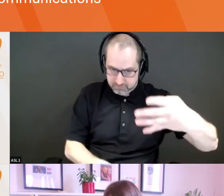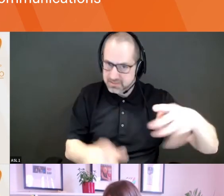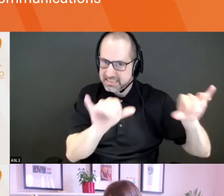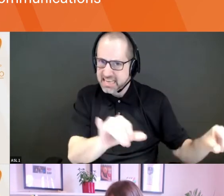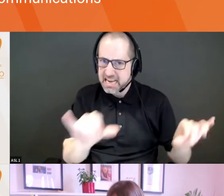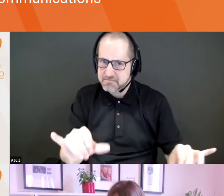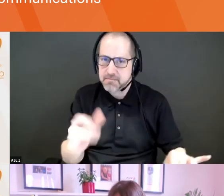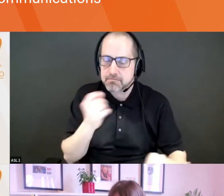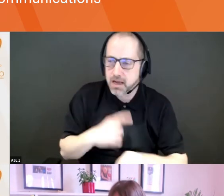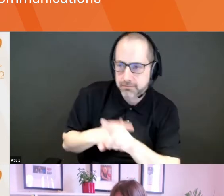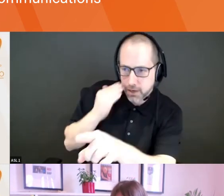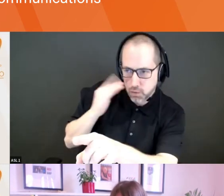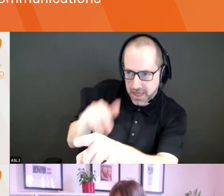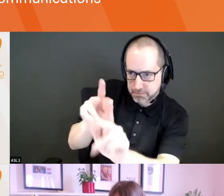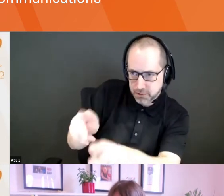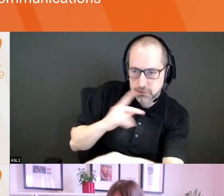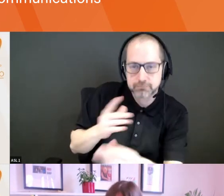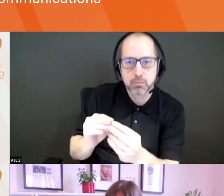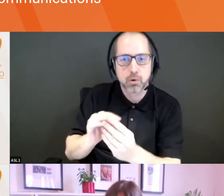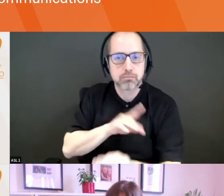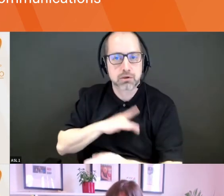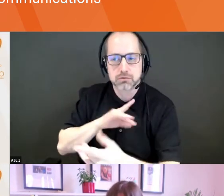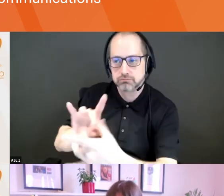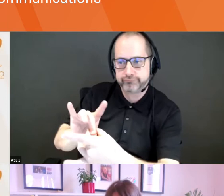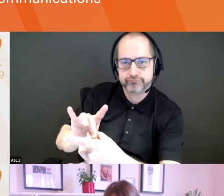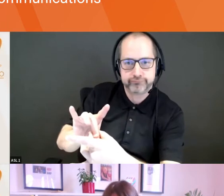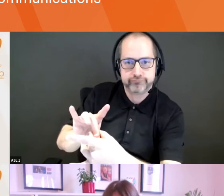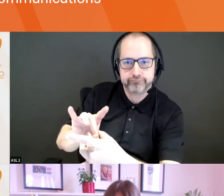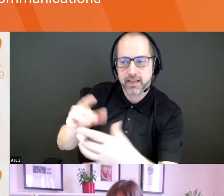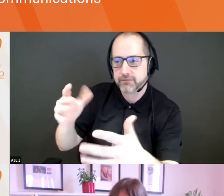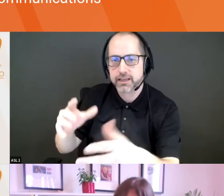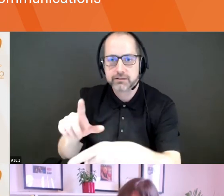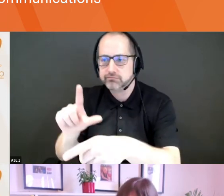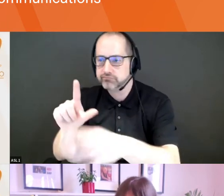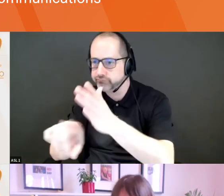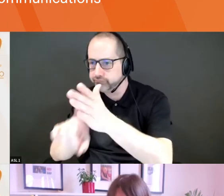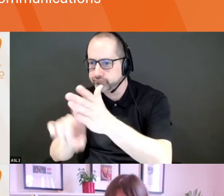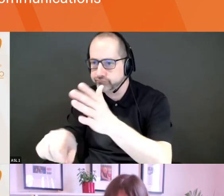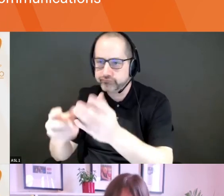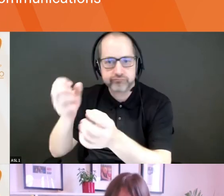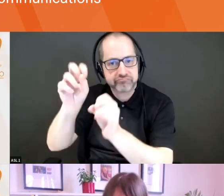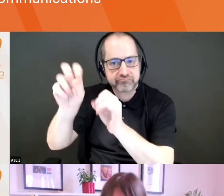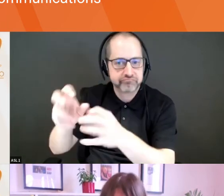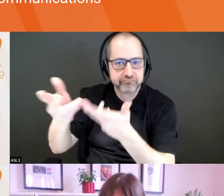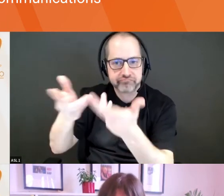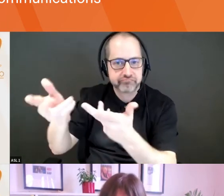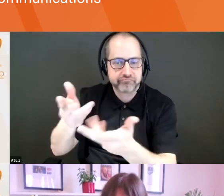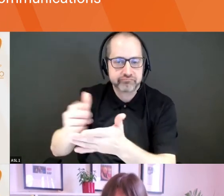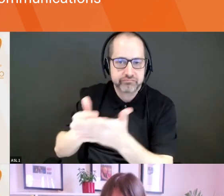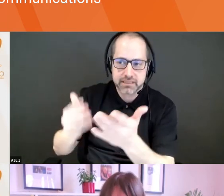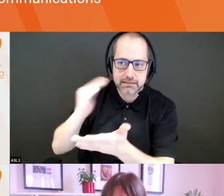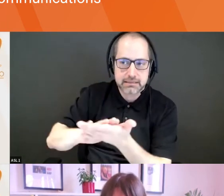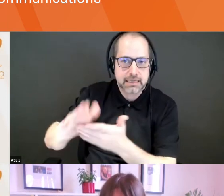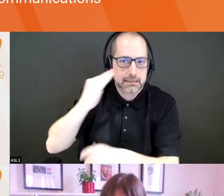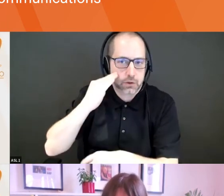Google me, look at me up on LinkedIn. No, no knows what I like. And so, you know, we all have egos. It's nice to, nice to know that somebody